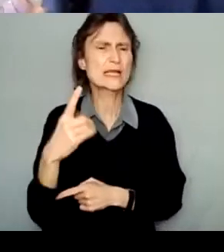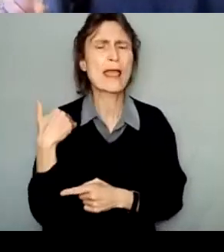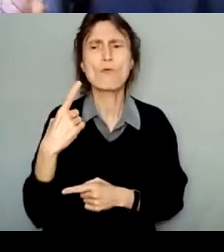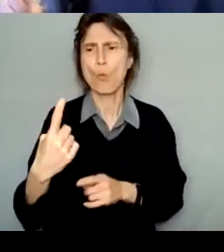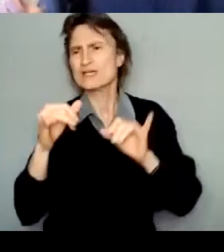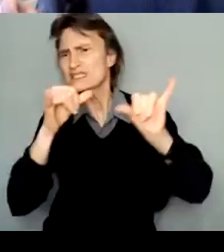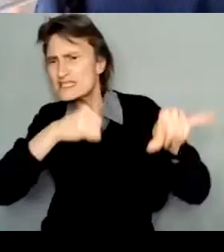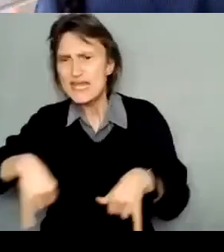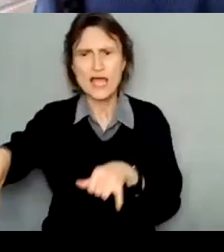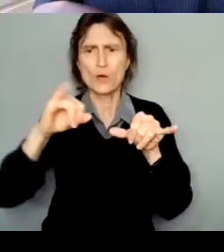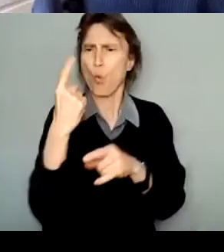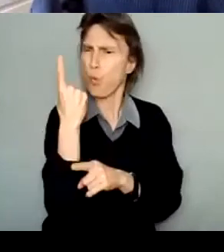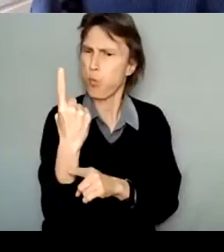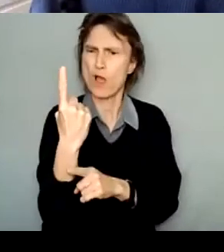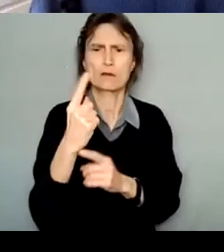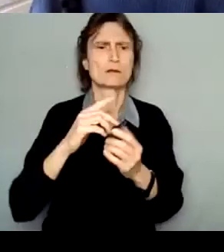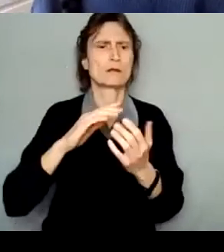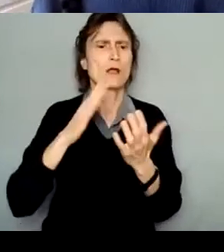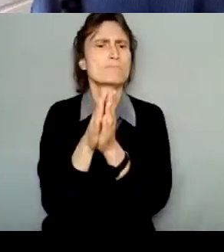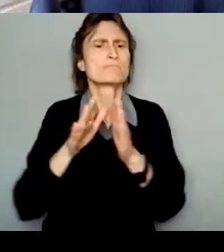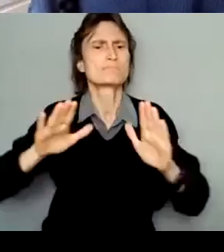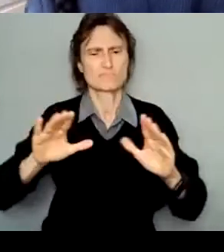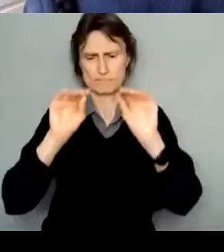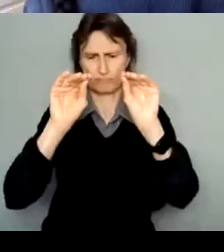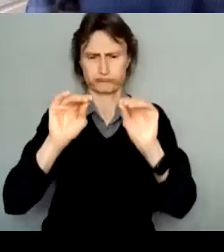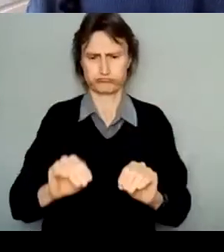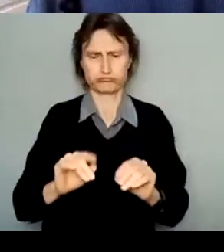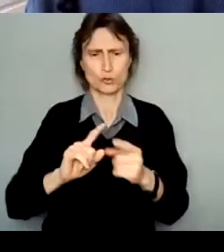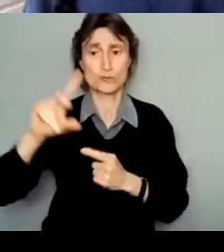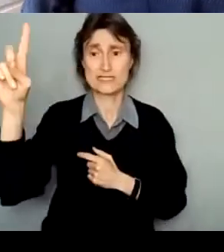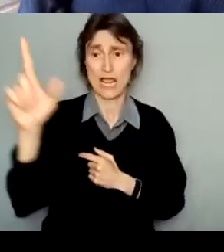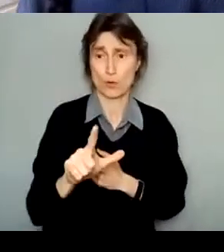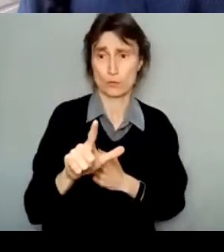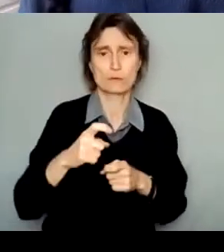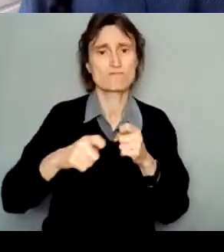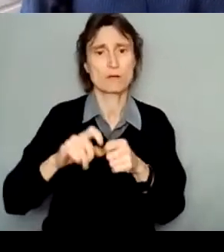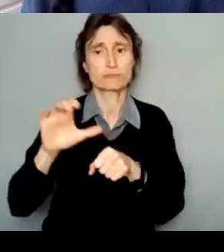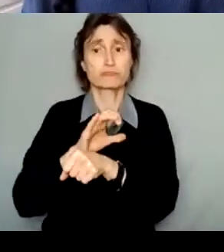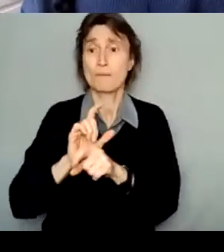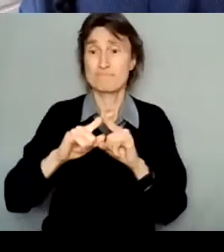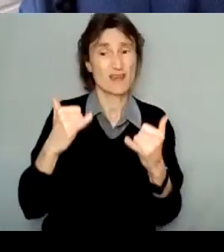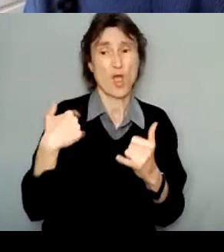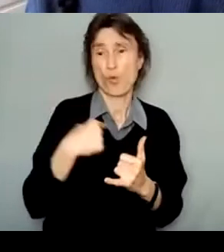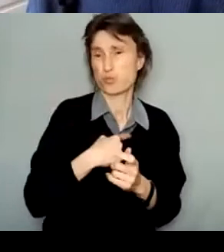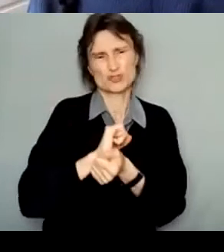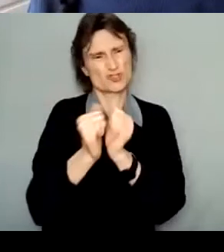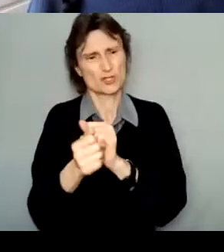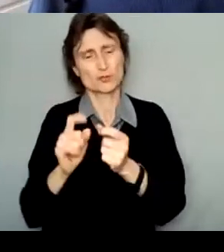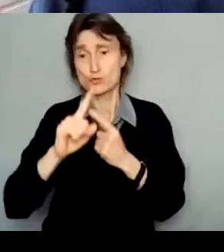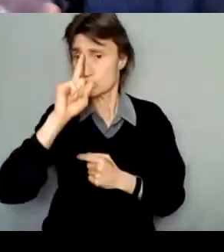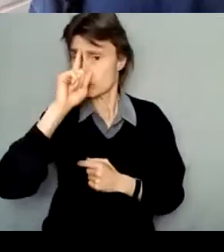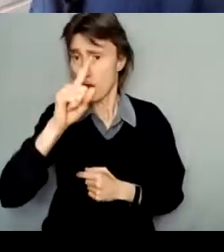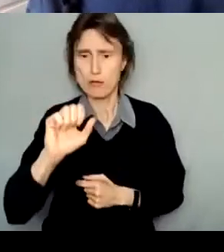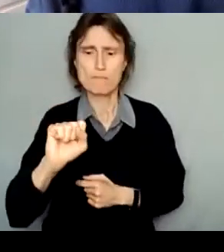download separately and upload to your application. But now that we have moved to Smart Simple, the project budget is